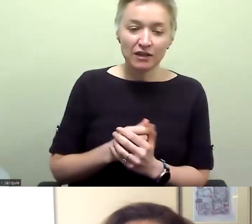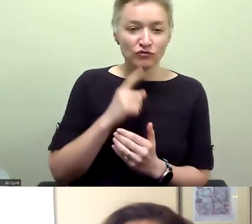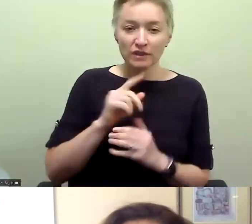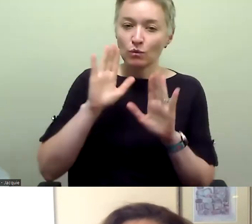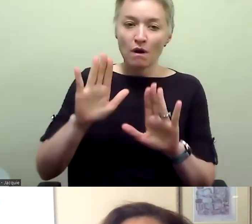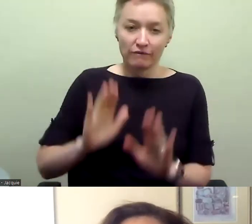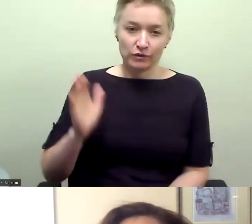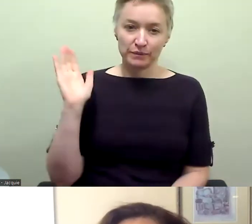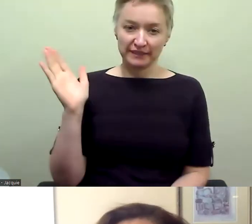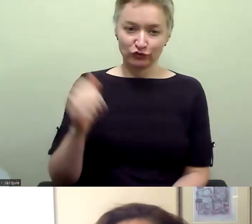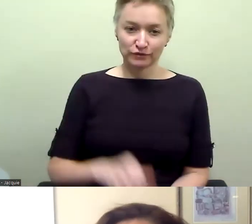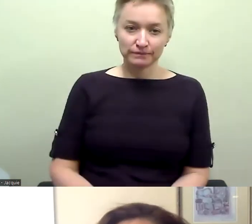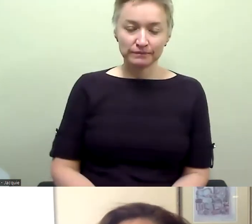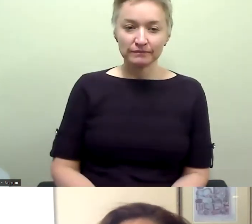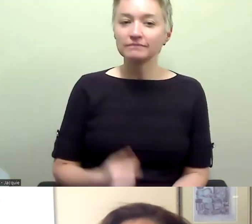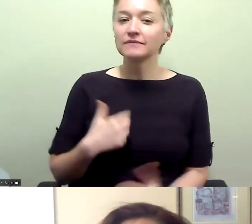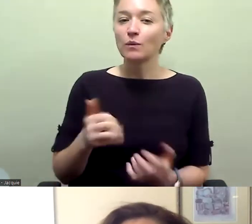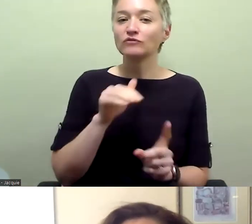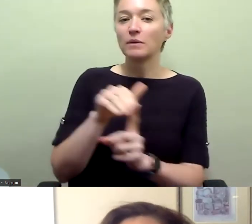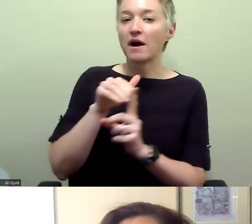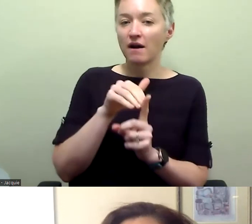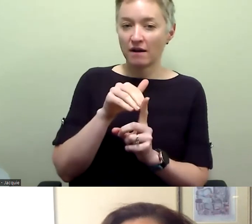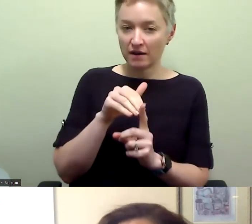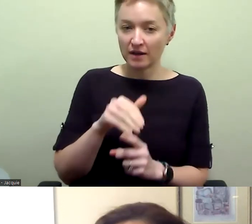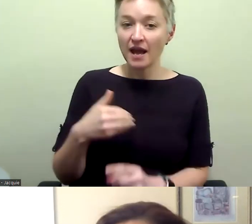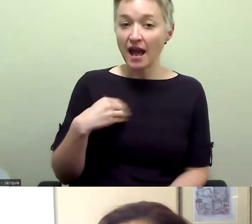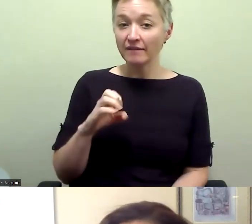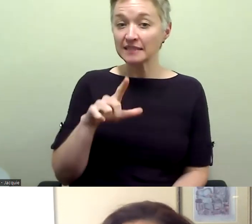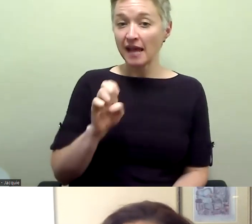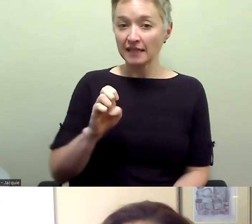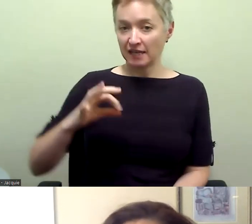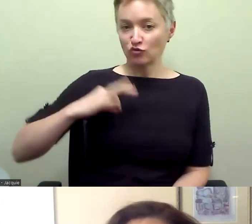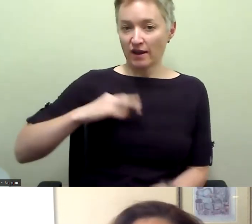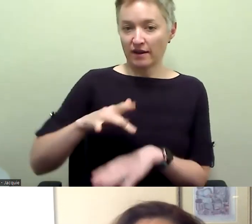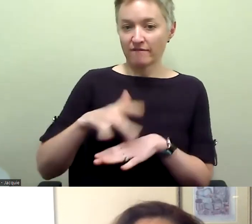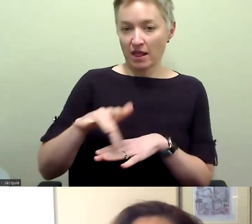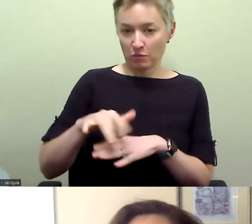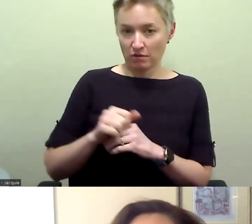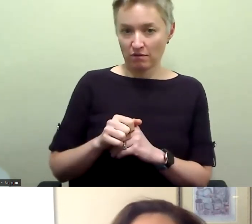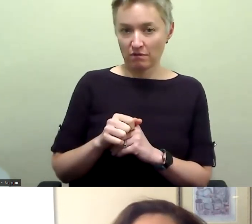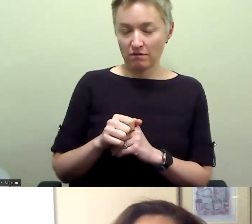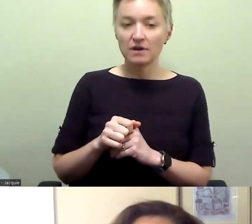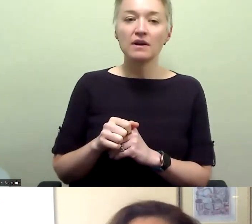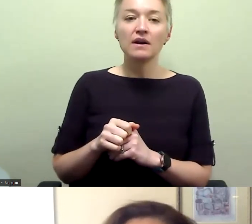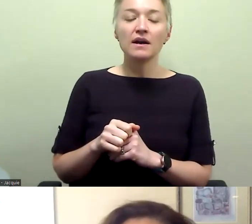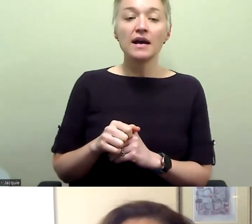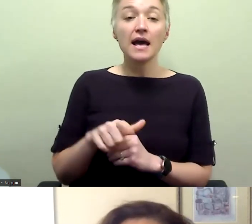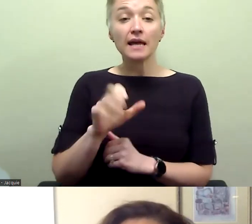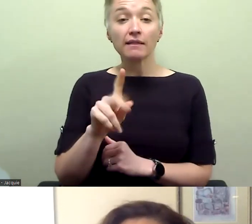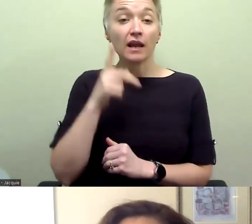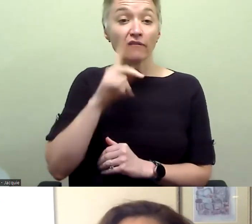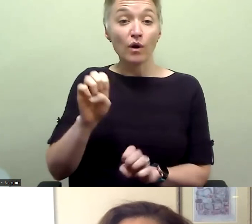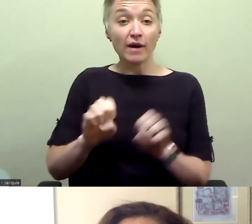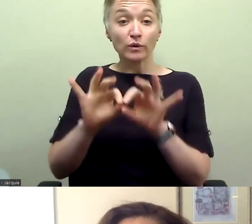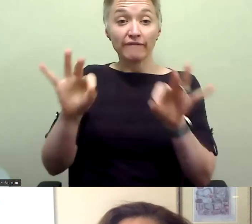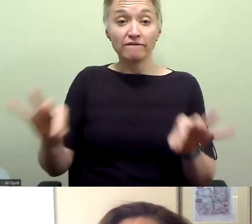presentation and to remind everyone, um, that there's CLE credits, um, that are available and the evaluation link is in the,